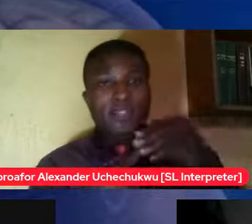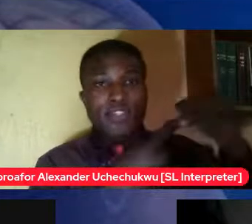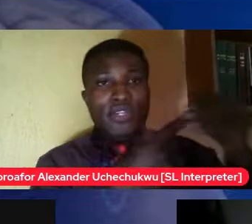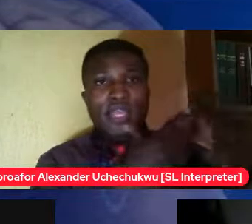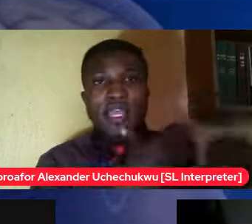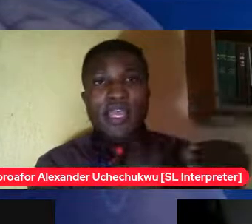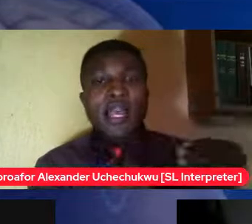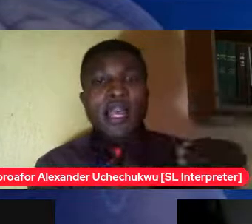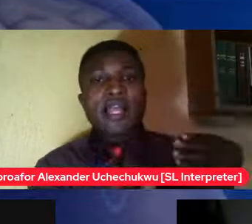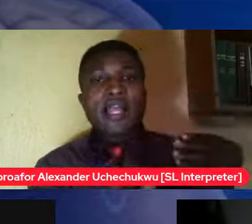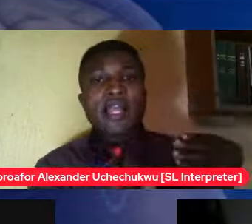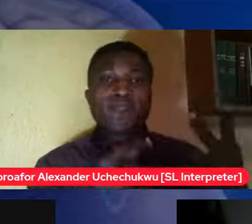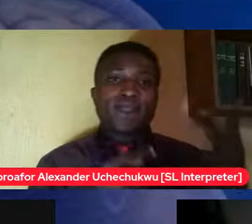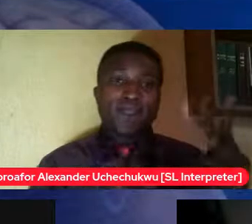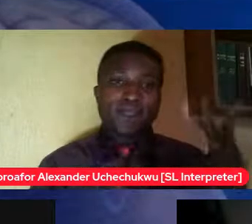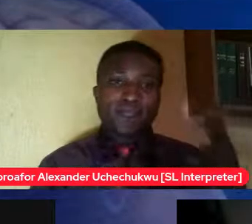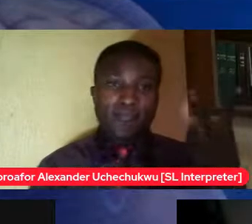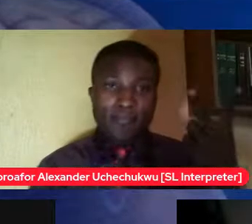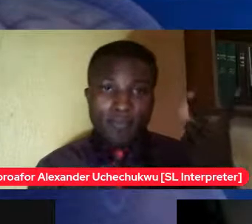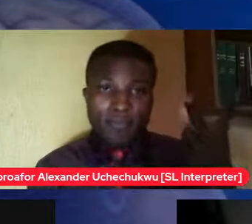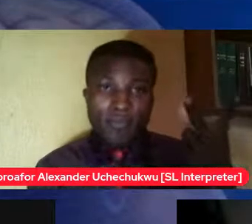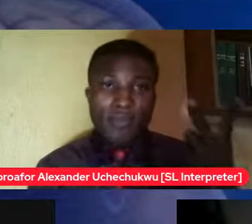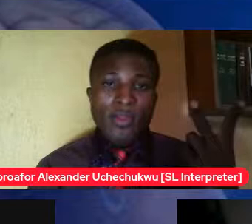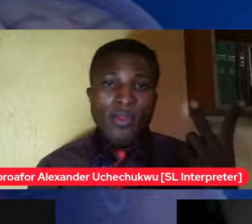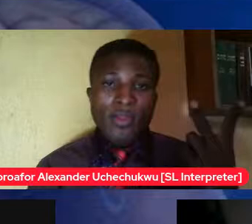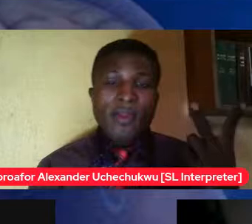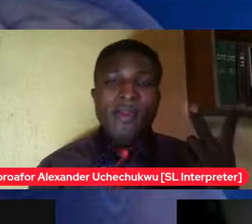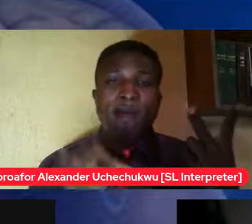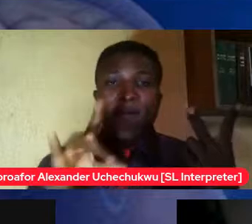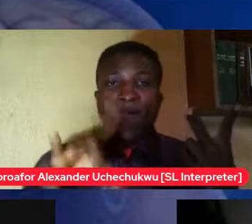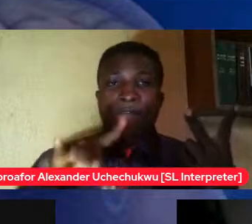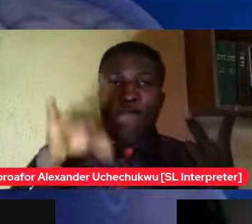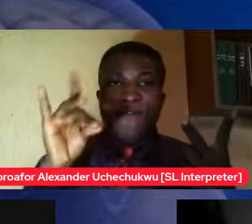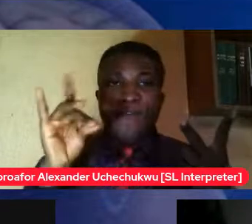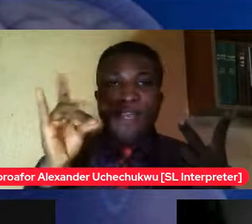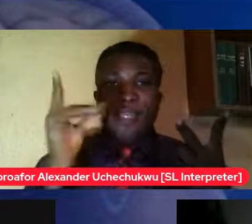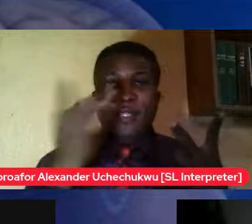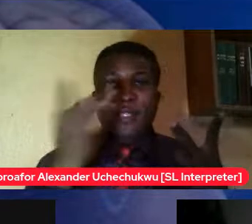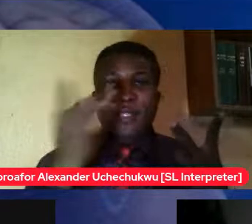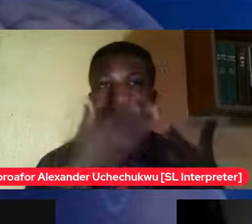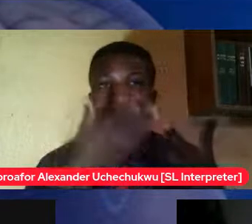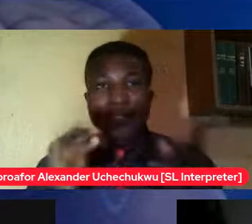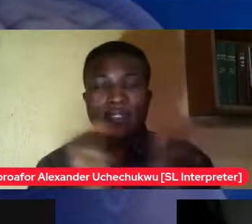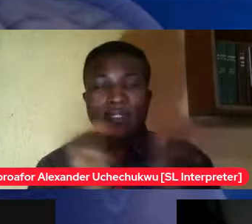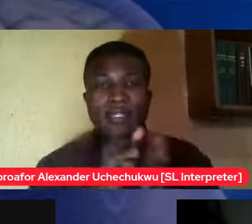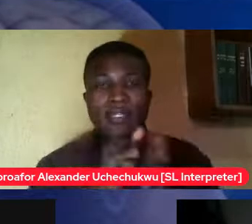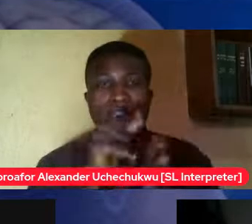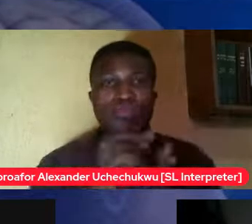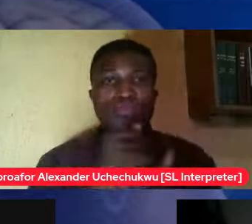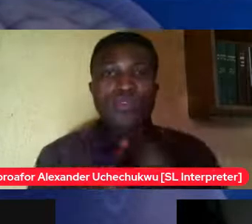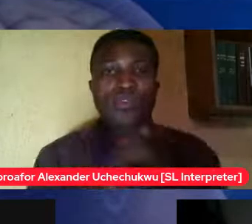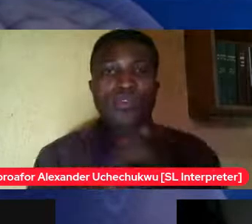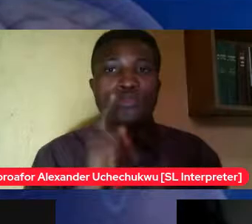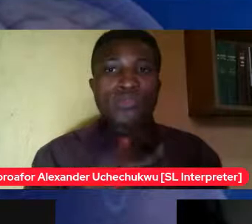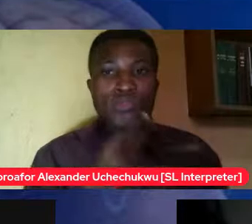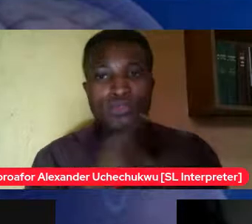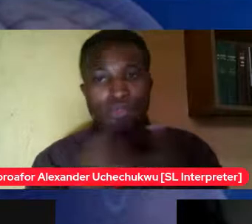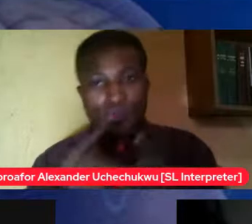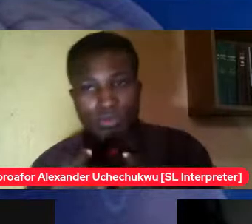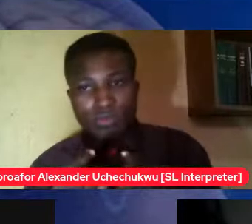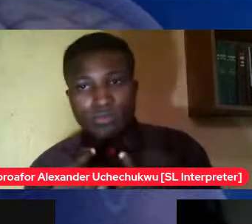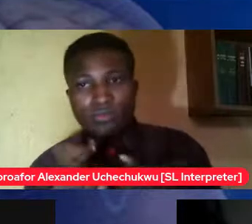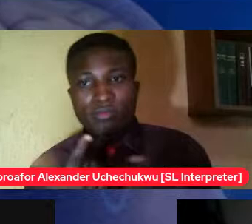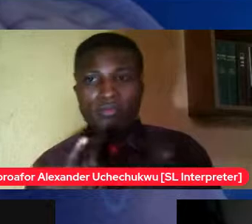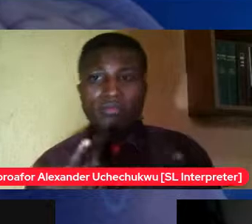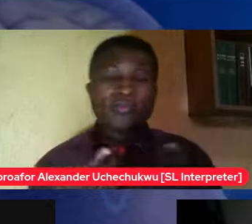to deal with find the things that you love to do and begin to do them i've seen a friend of mine that she was so hard